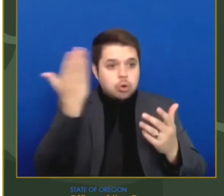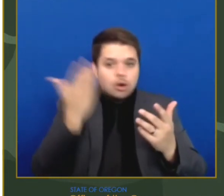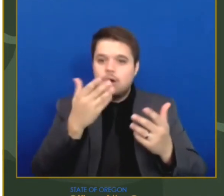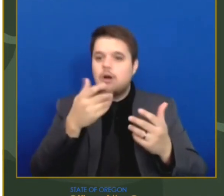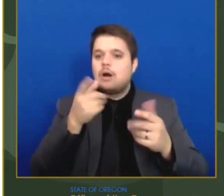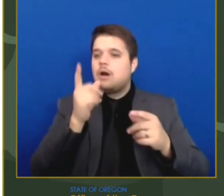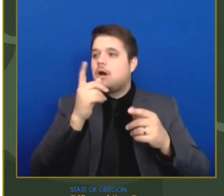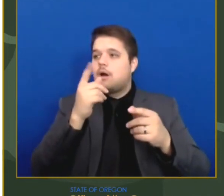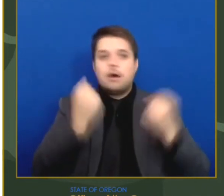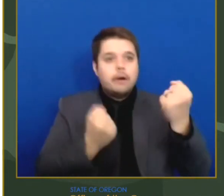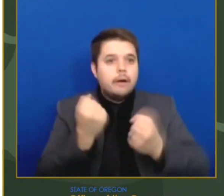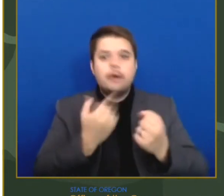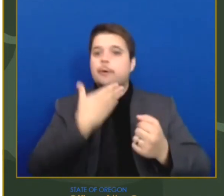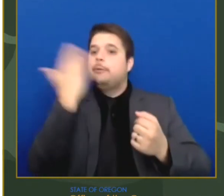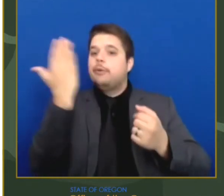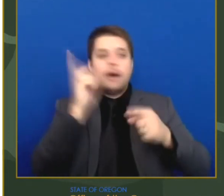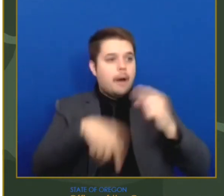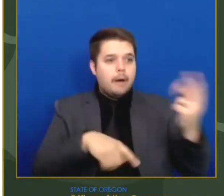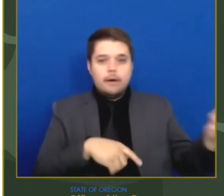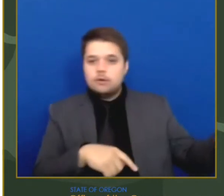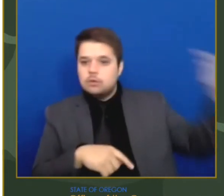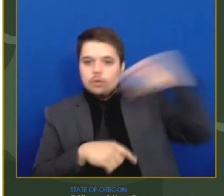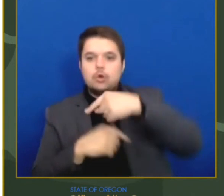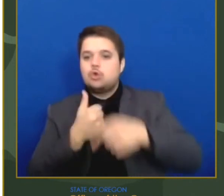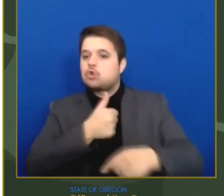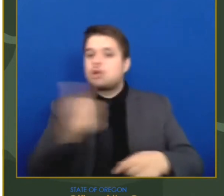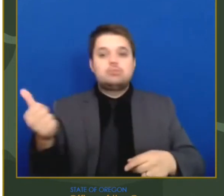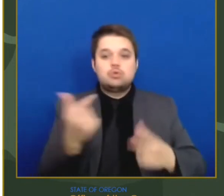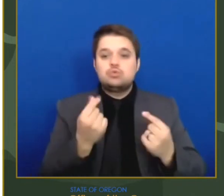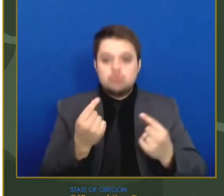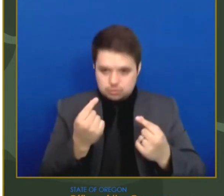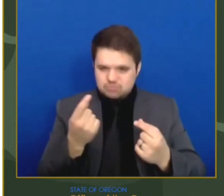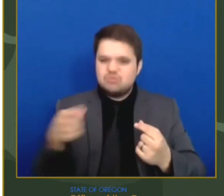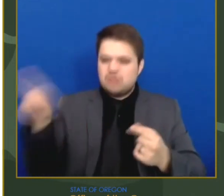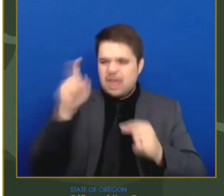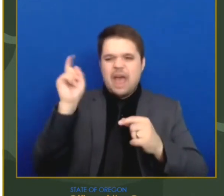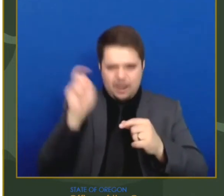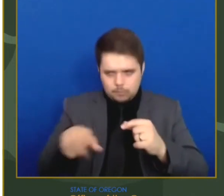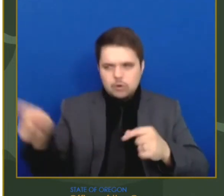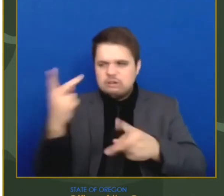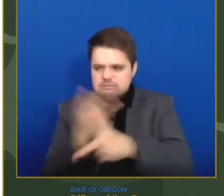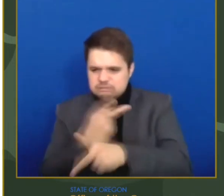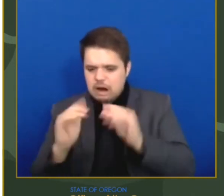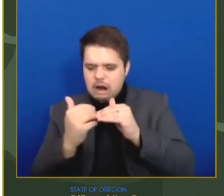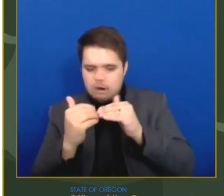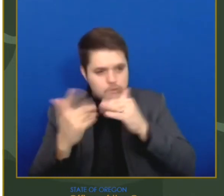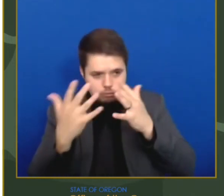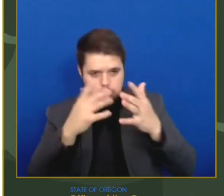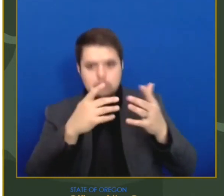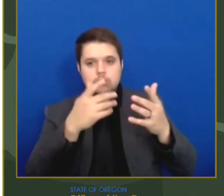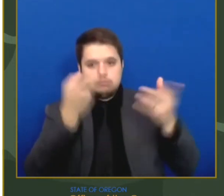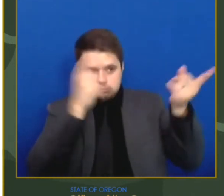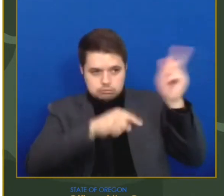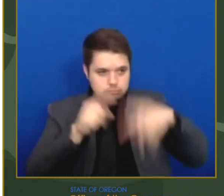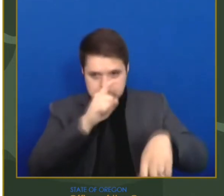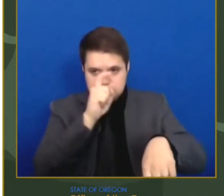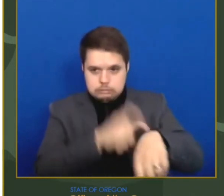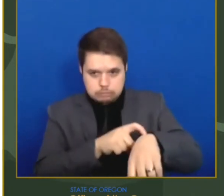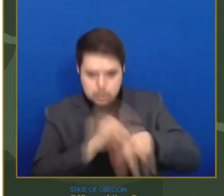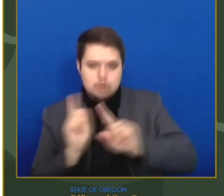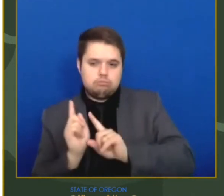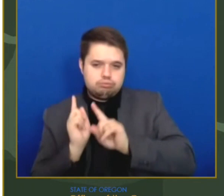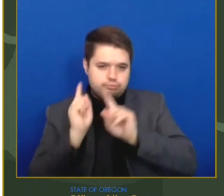clinic to get a shot. At least nine centers report willingness to provide large throughput vaccination efforts off-site. Seven centers